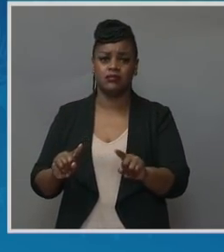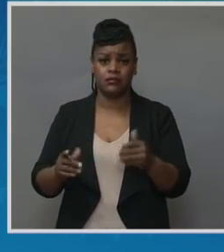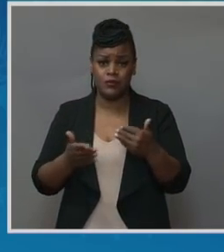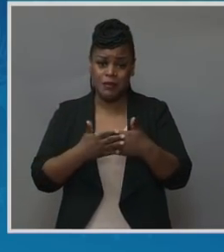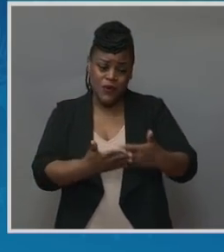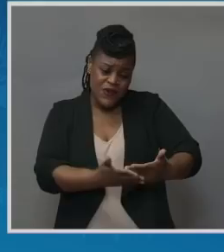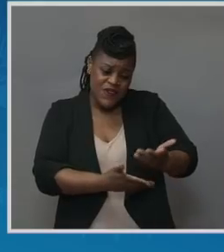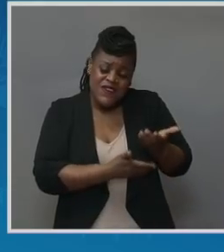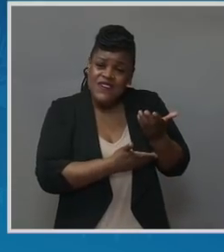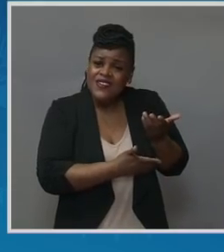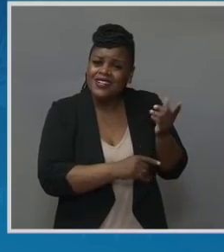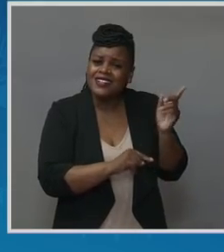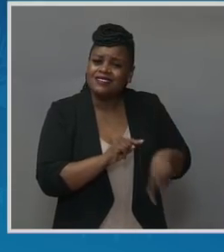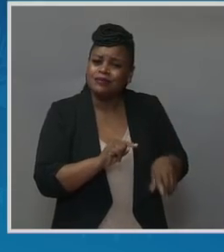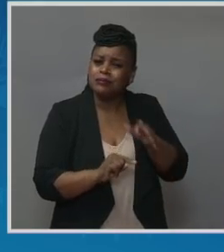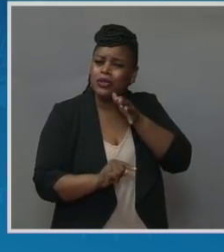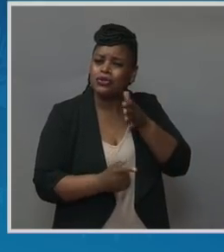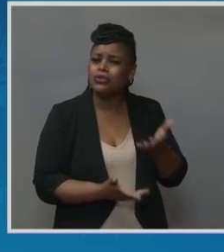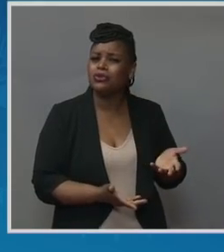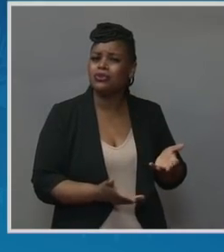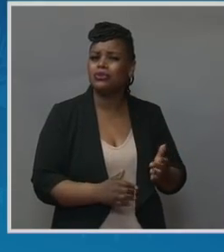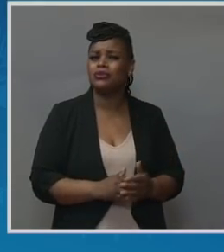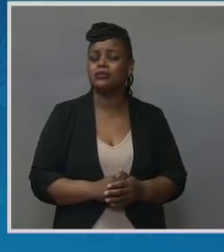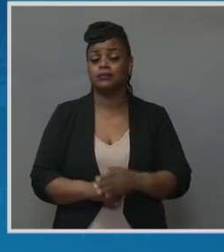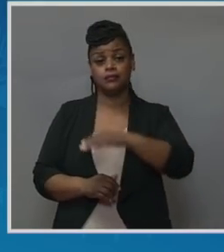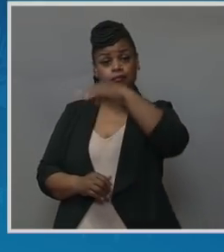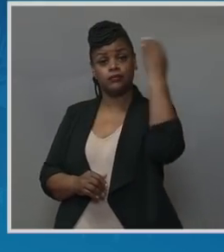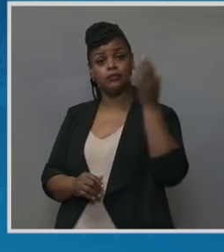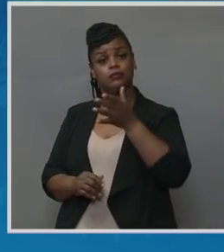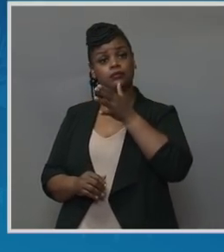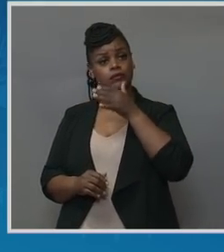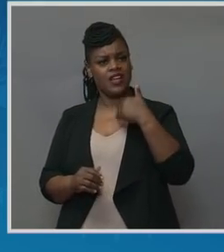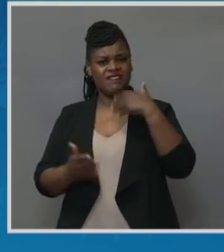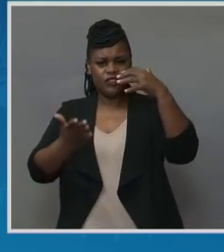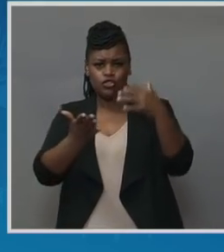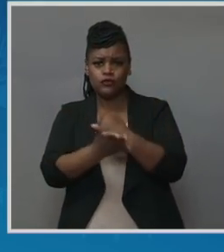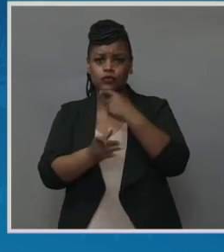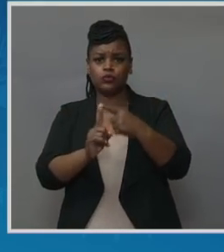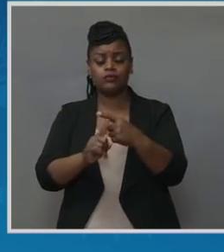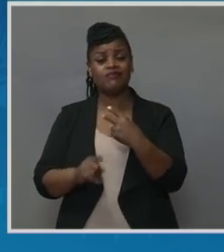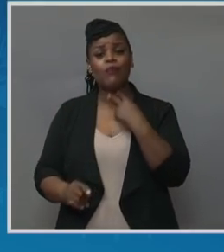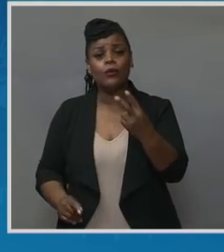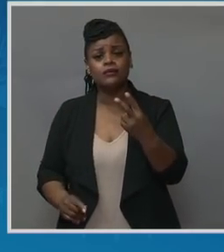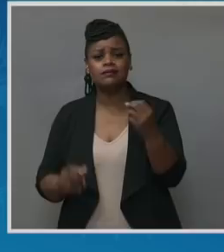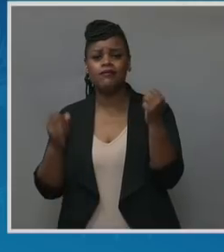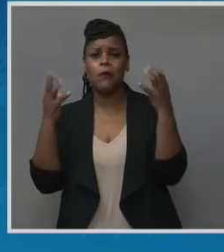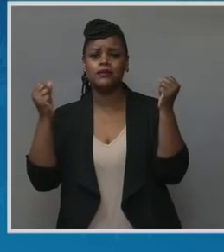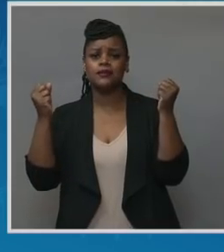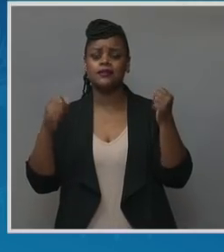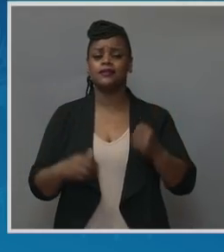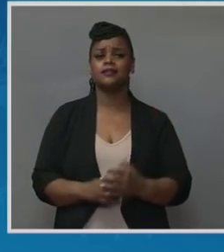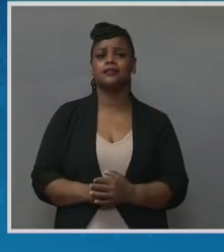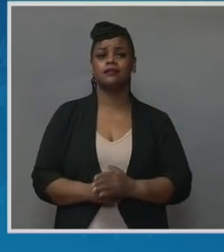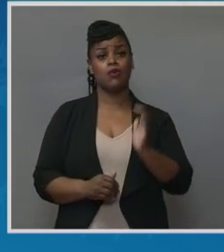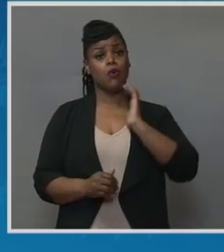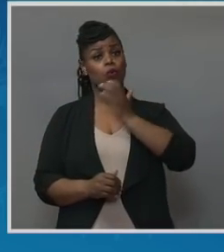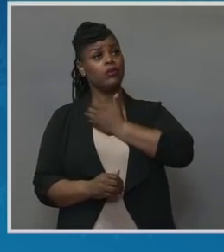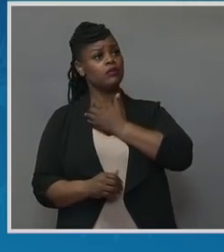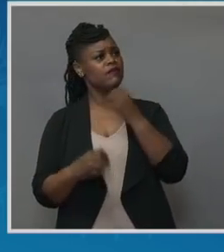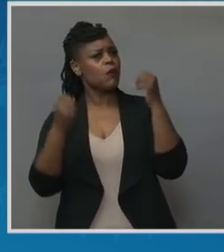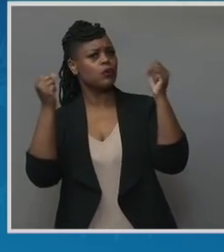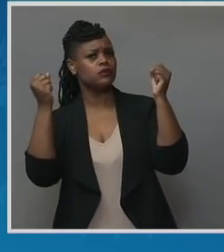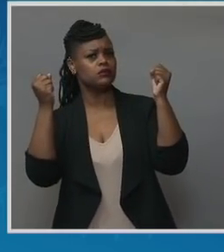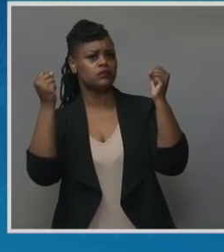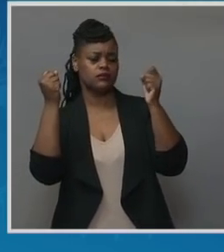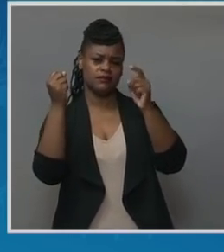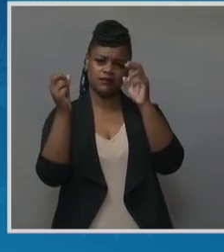Black women deserve to be heard. Their voices deserve to be respected. And